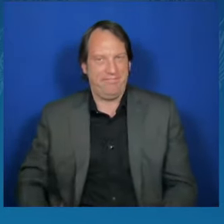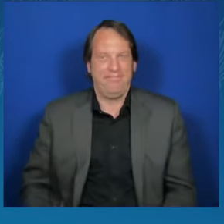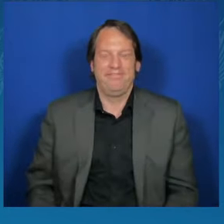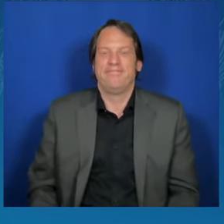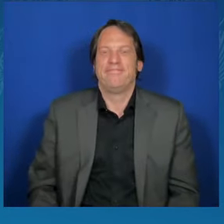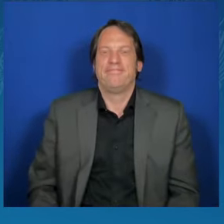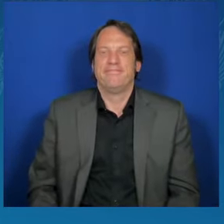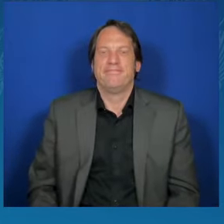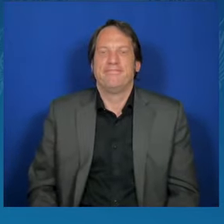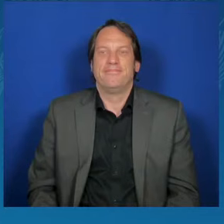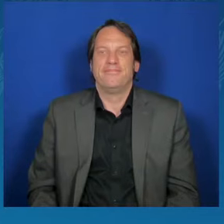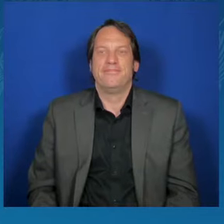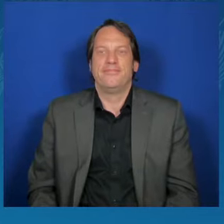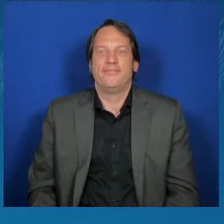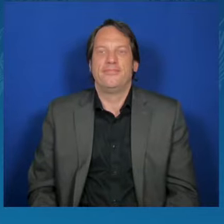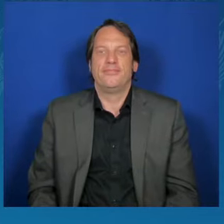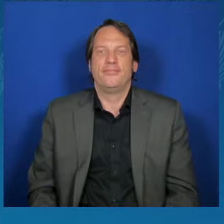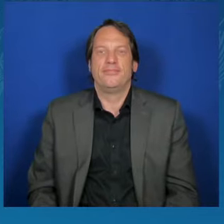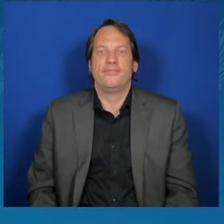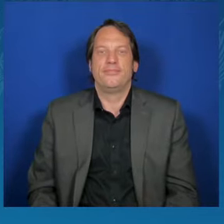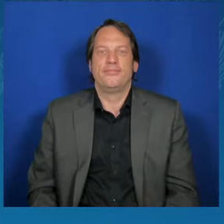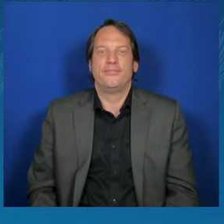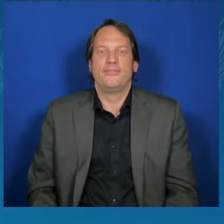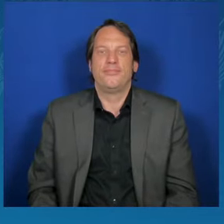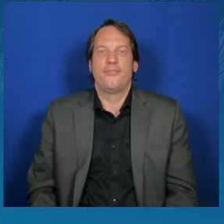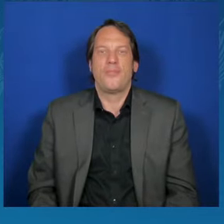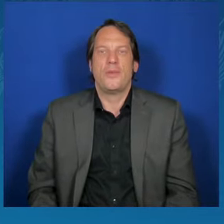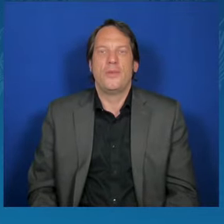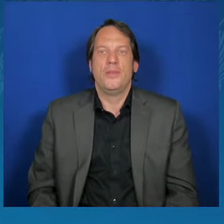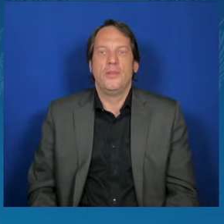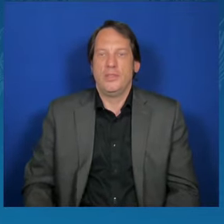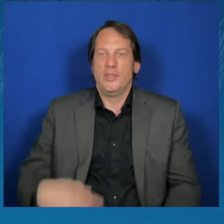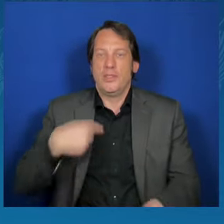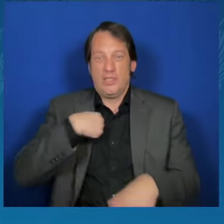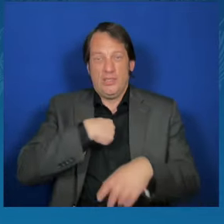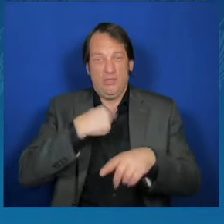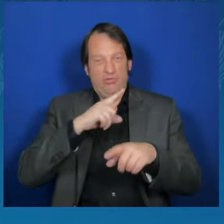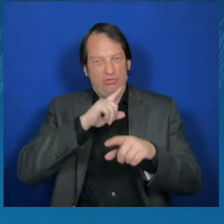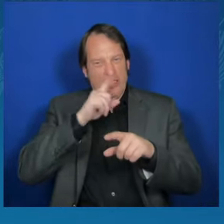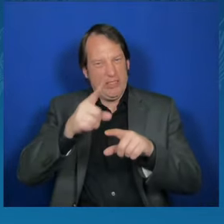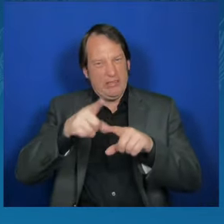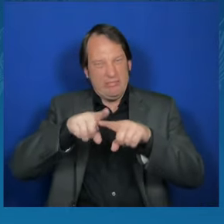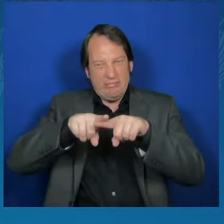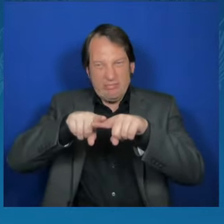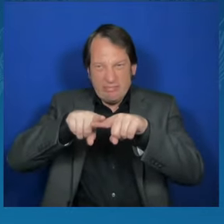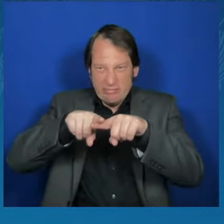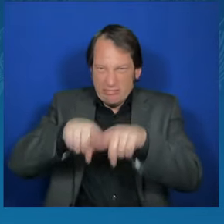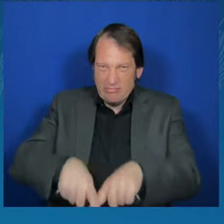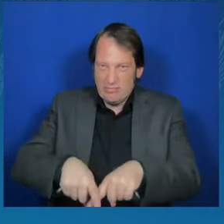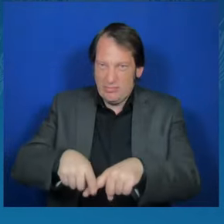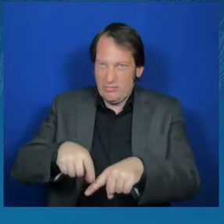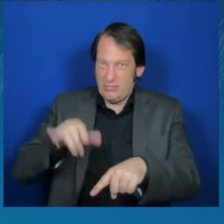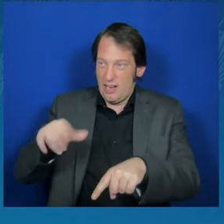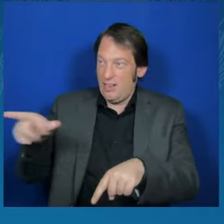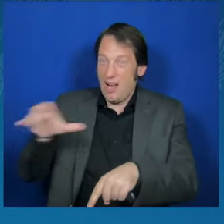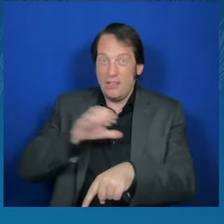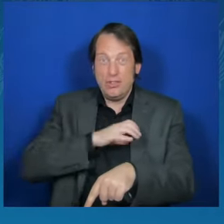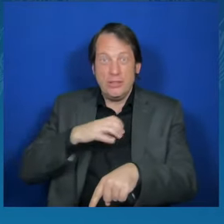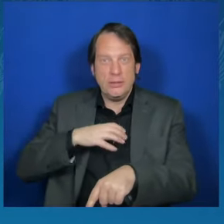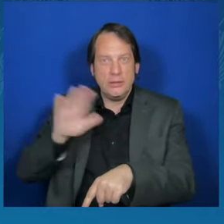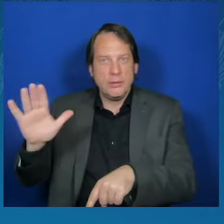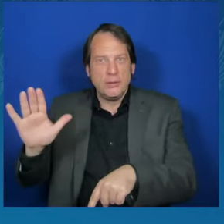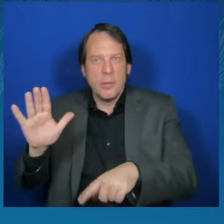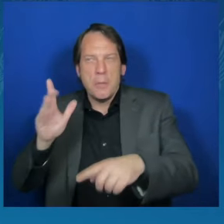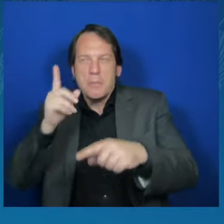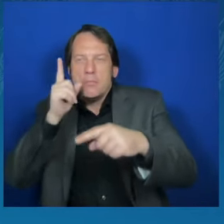President are counting on this positive decision of the Congress. For us, this package is vital.